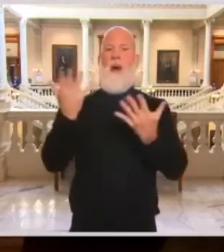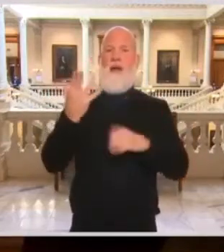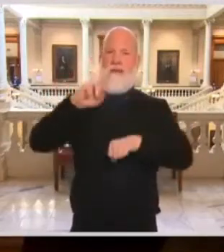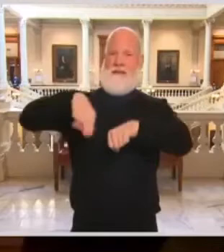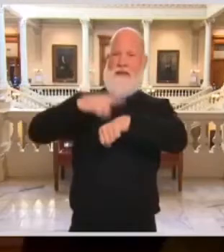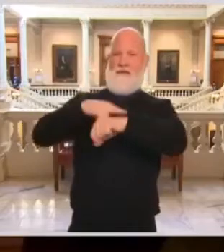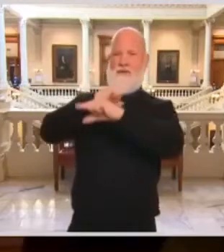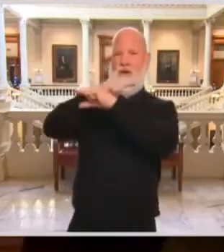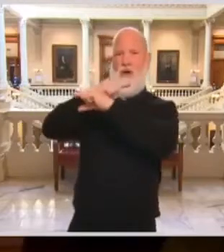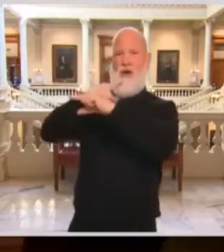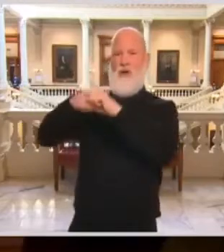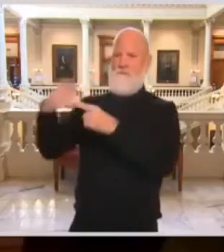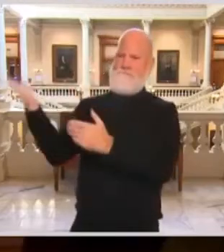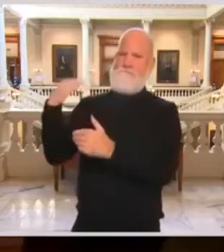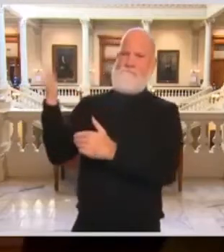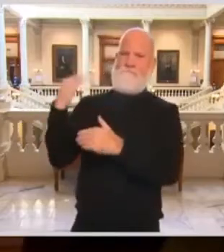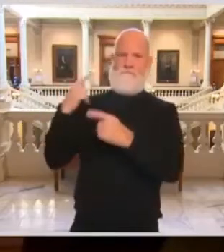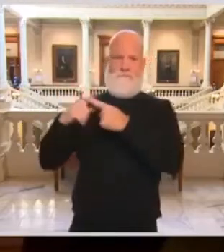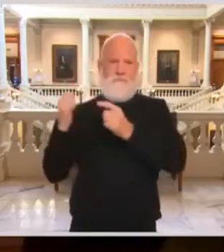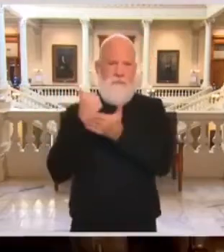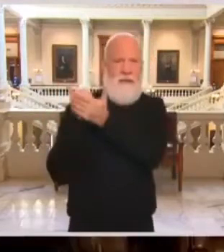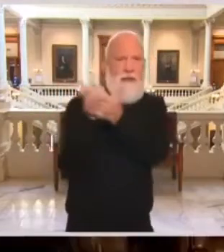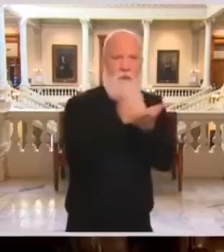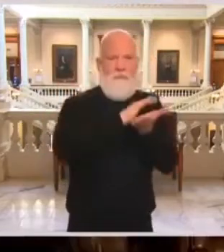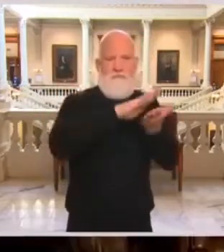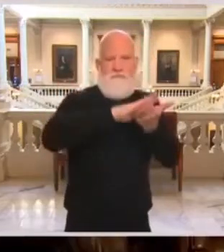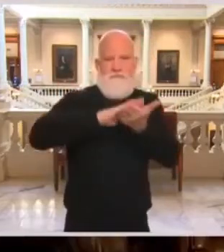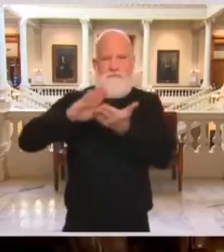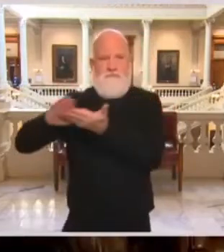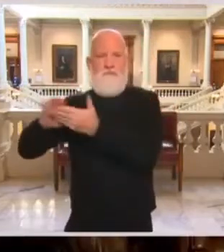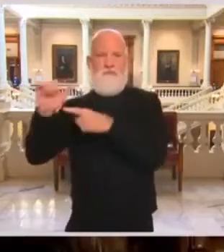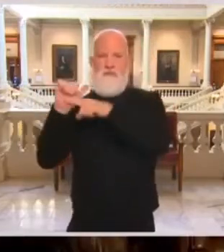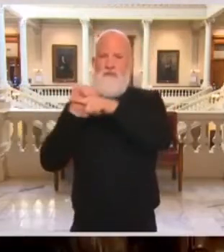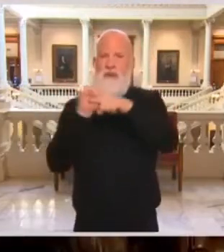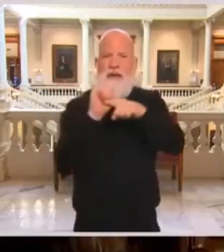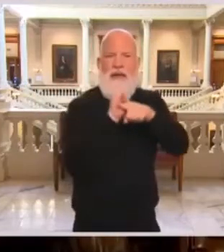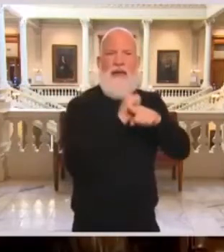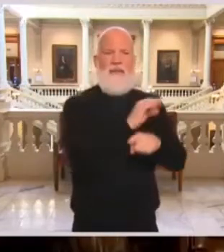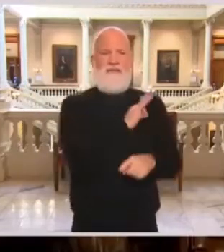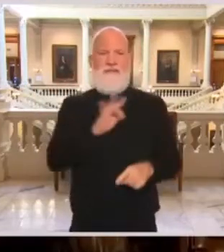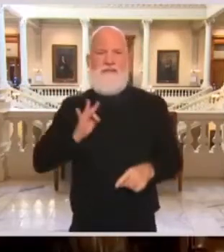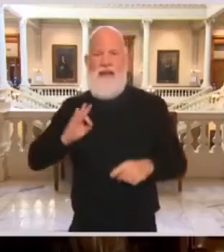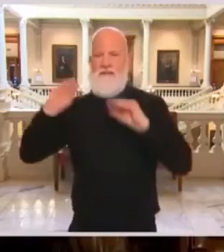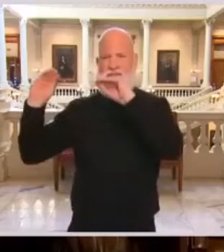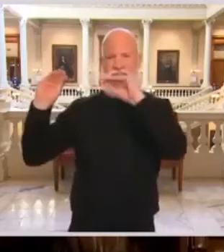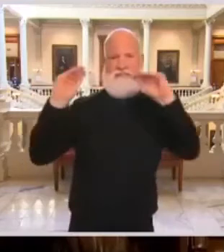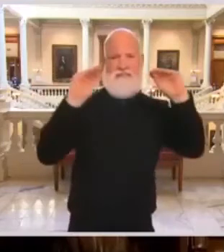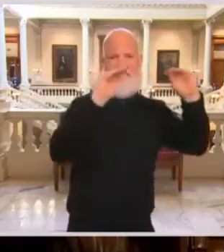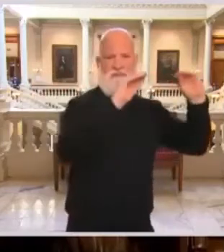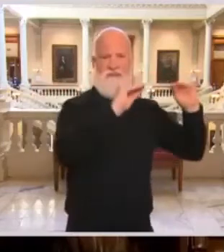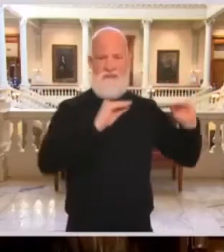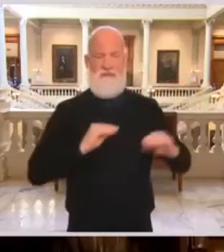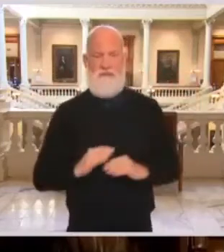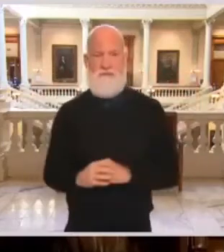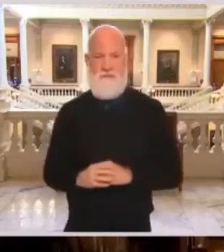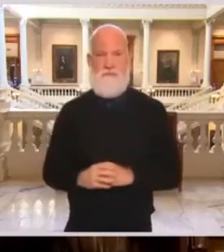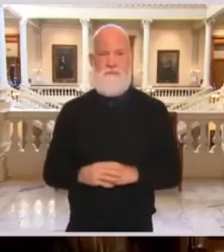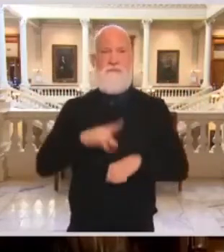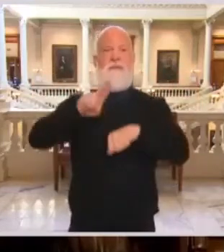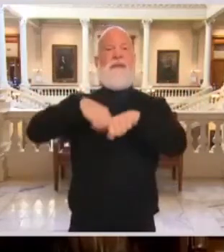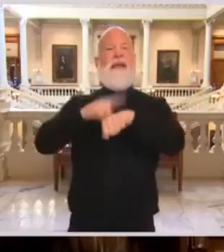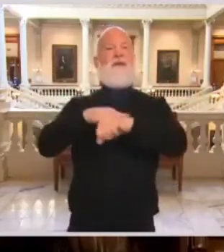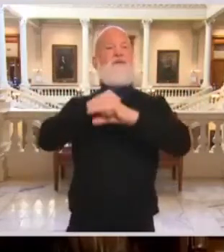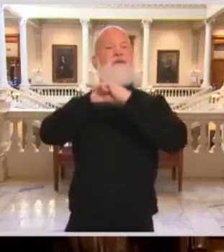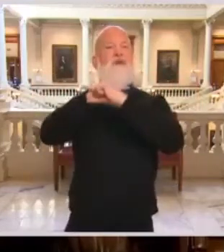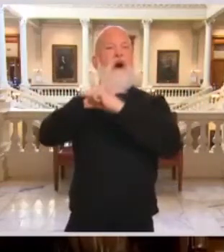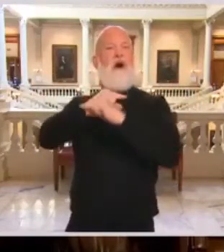missions and facilities in nearly every community. All told, the Guard's 65 infection control teams conducted